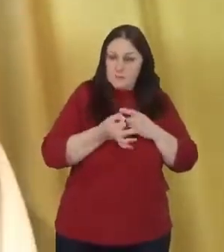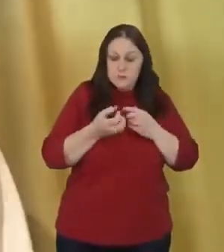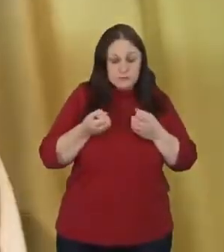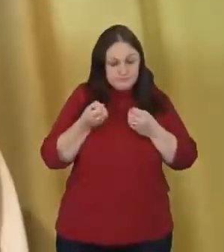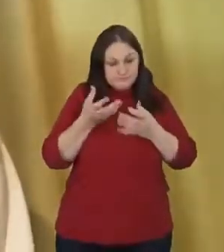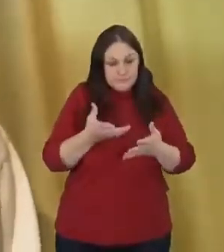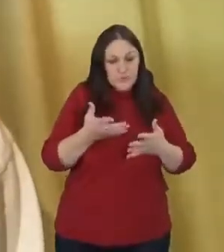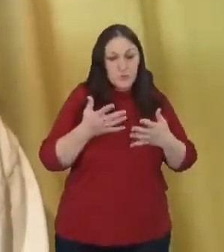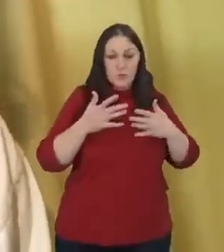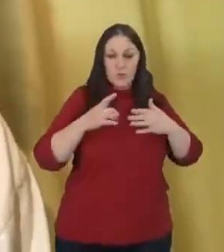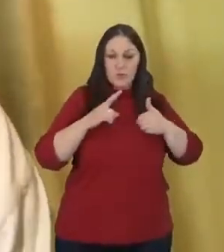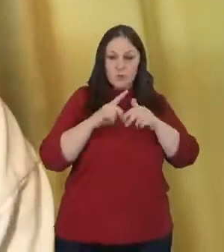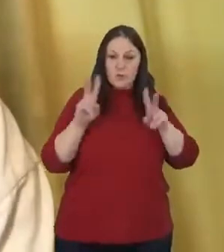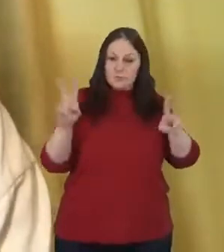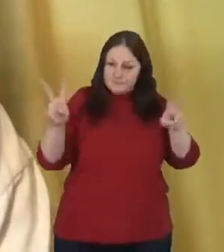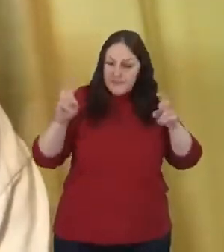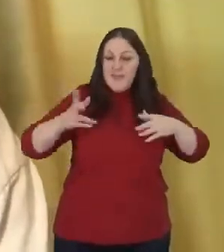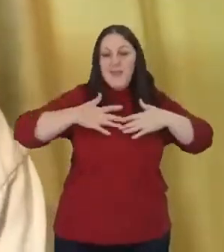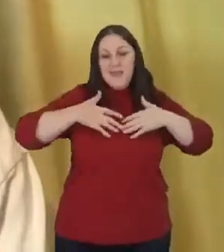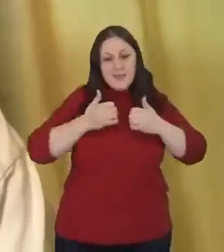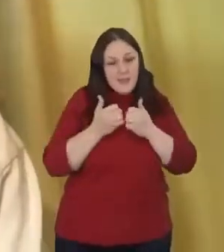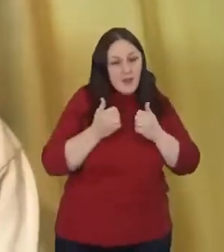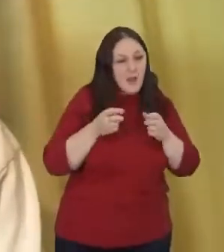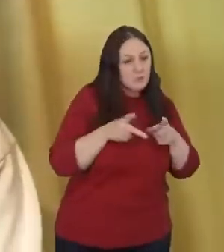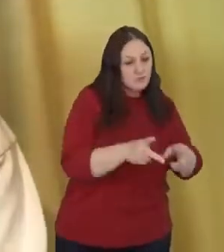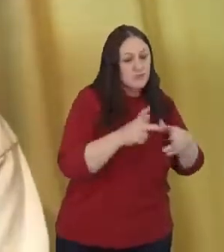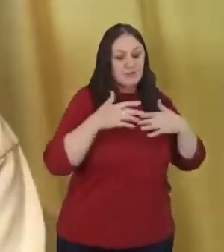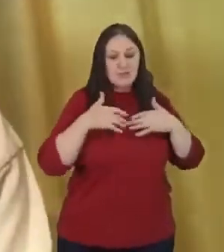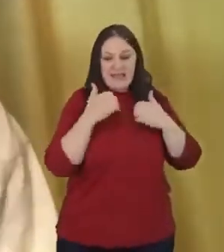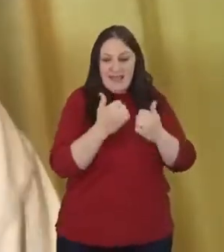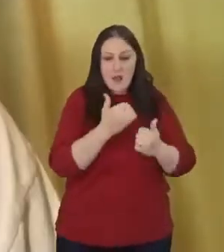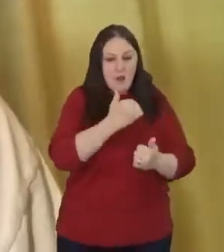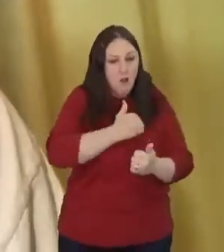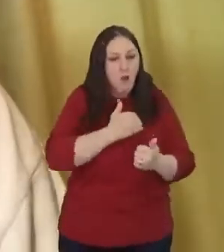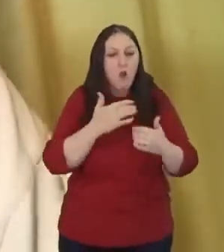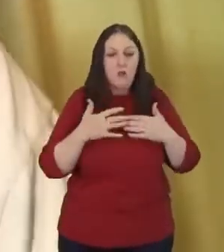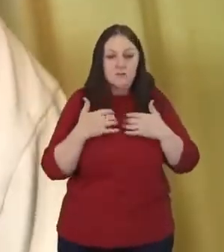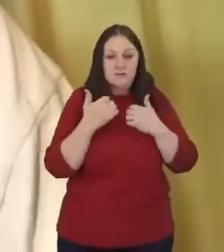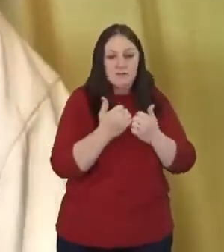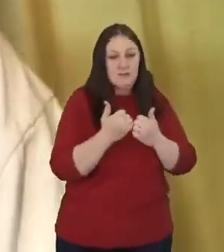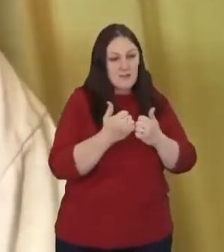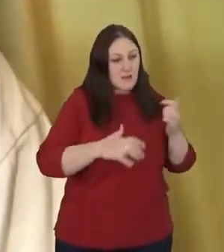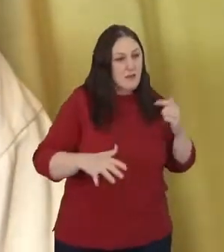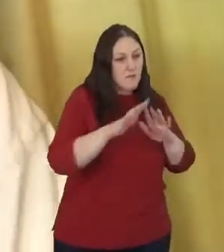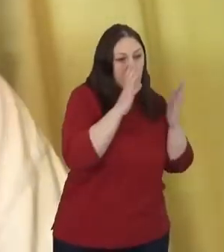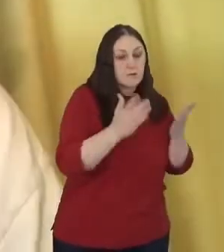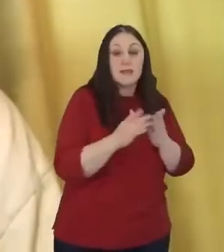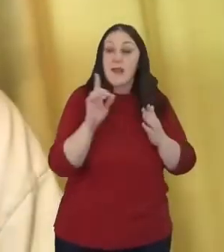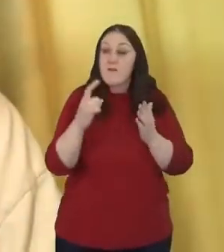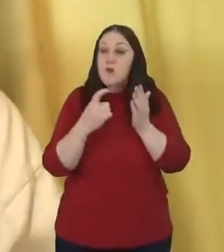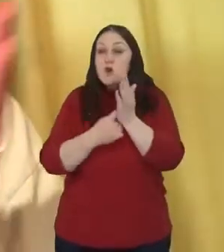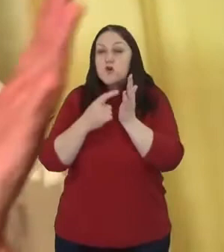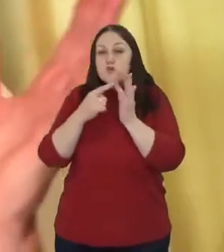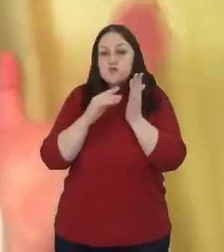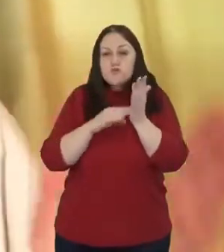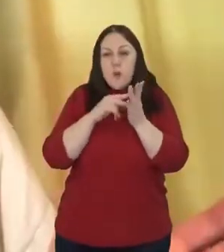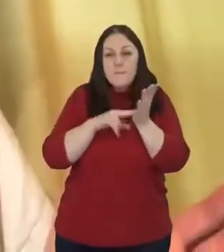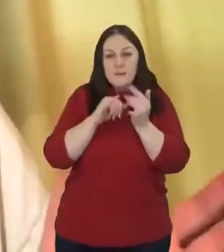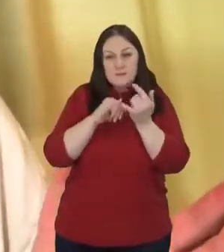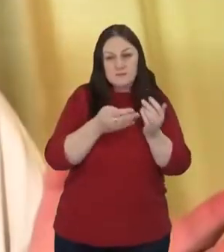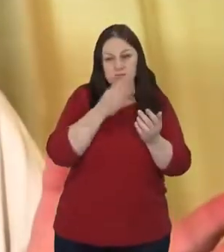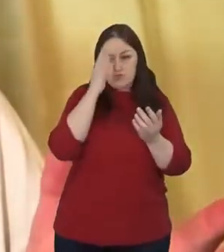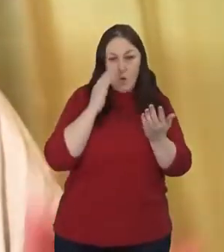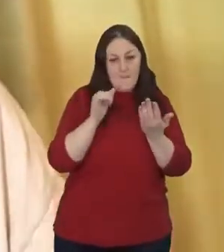streets, healing our hearts, healing our world is there's that beautiful passage in Romans that says, all of